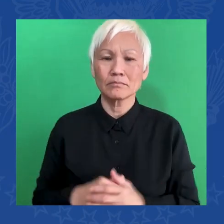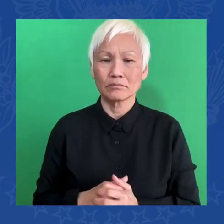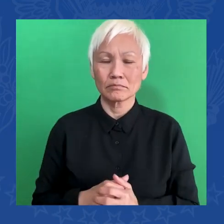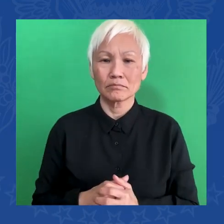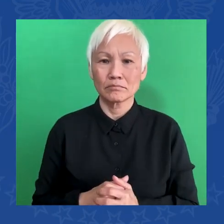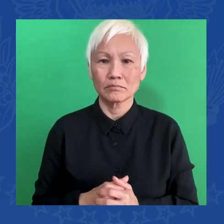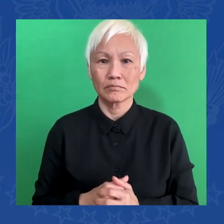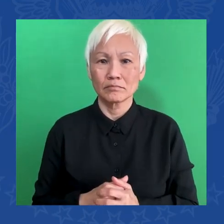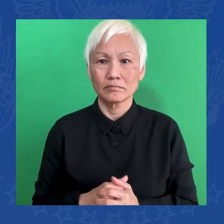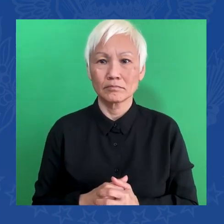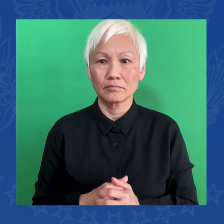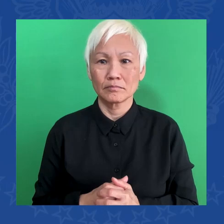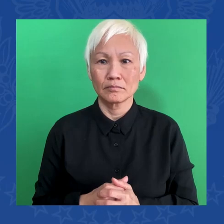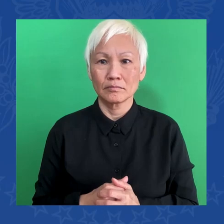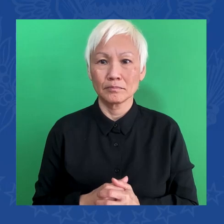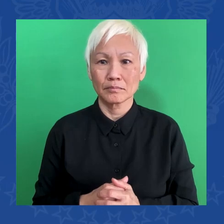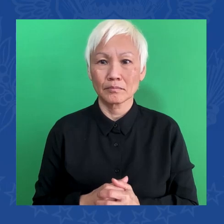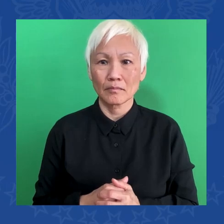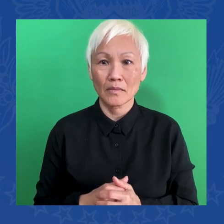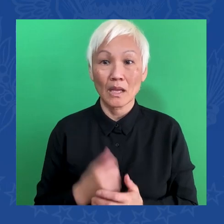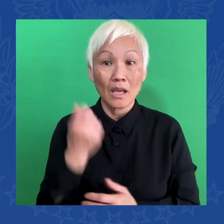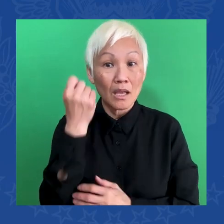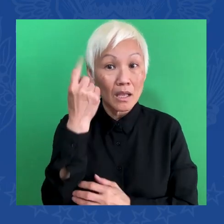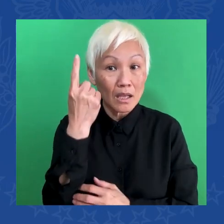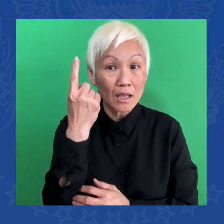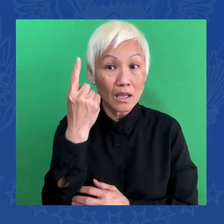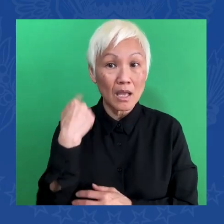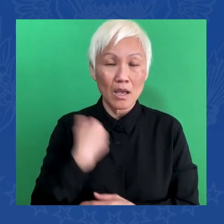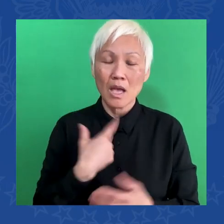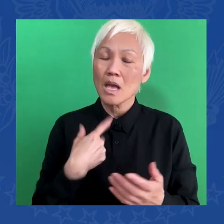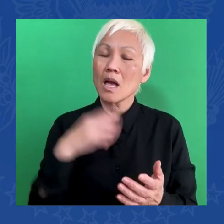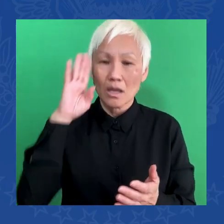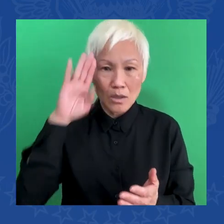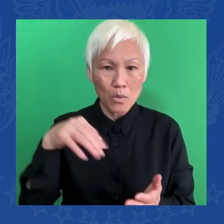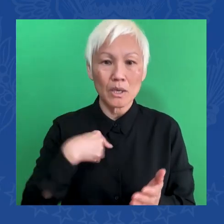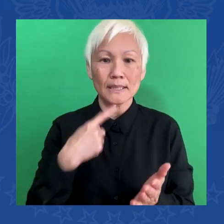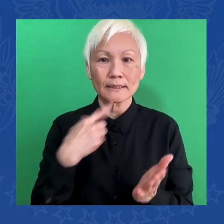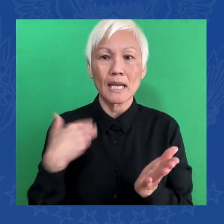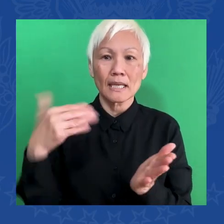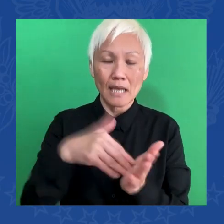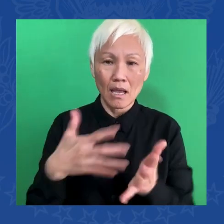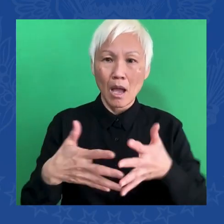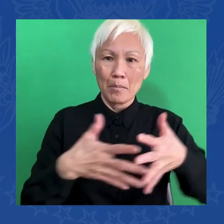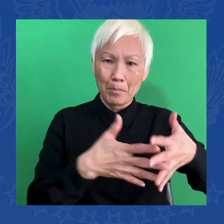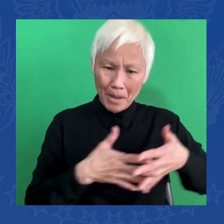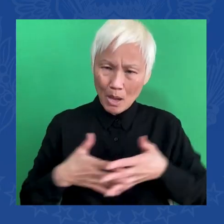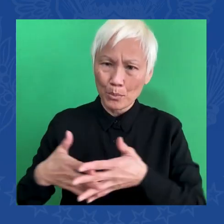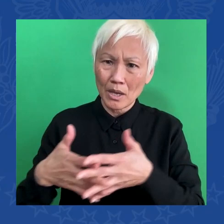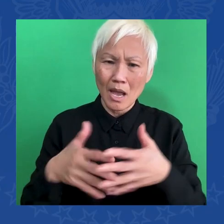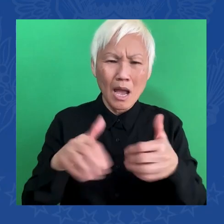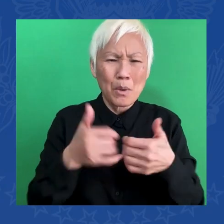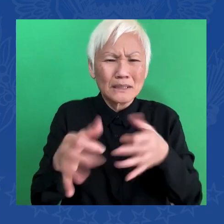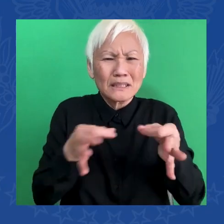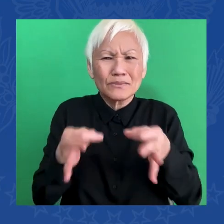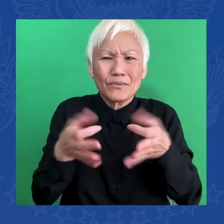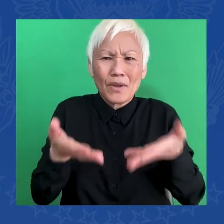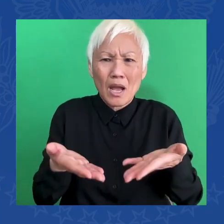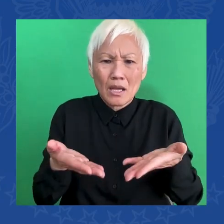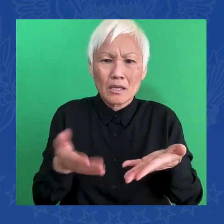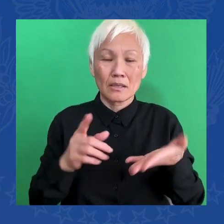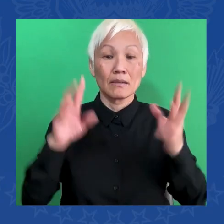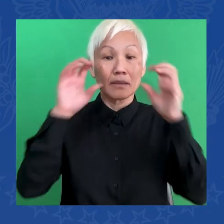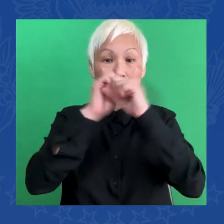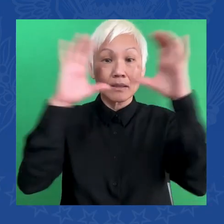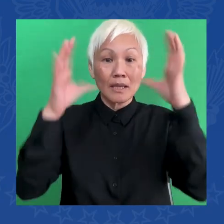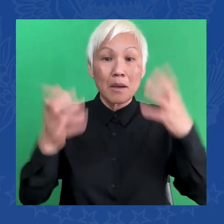be defined by a single word, possibilities. I'm going to stop there so we can get this meeting started, and then I'm going to turn